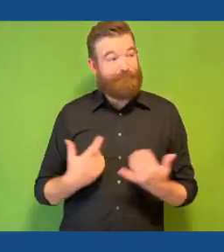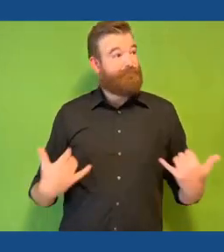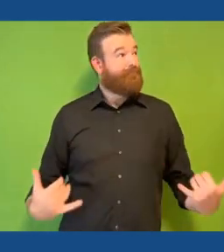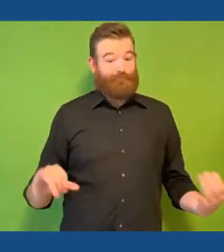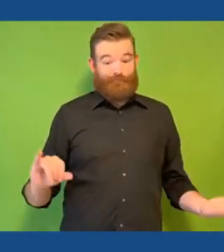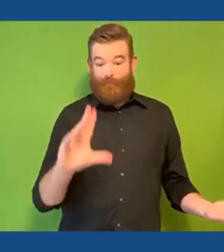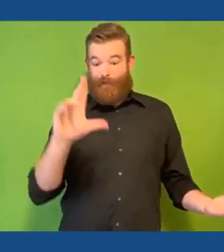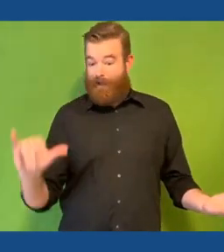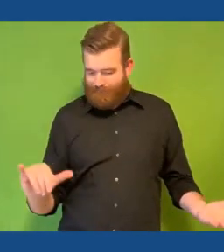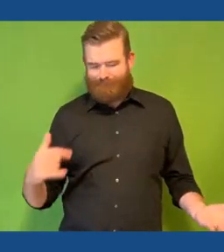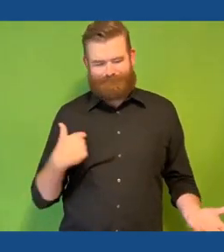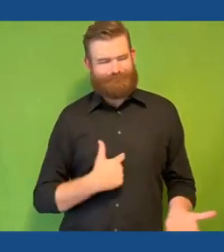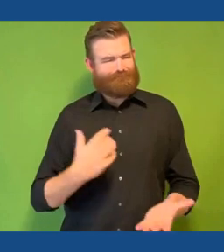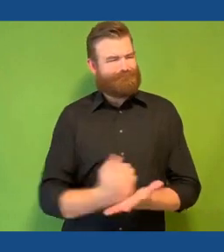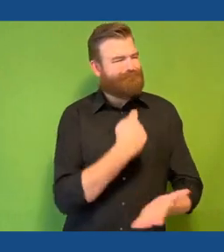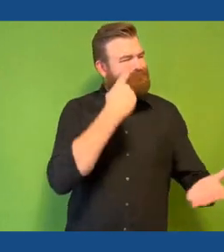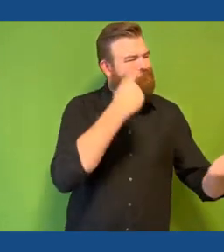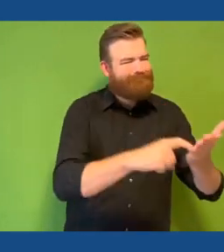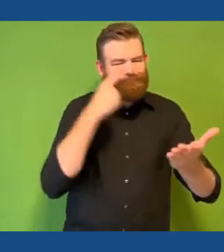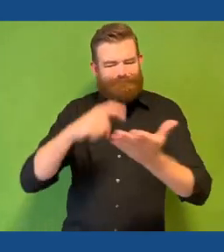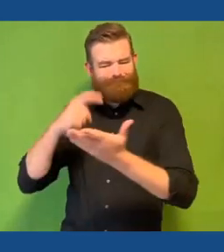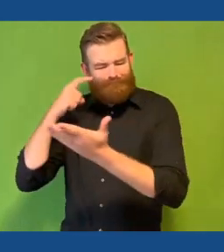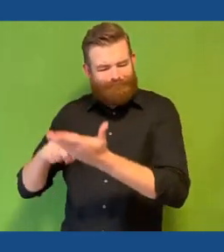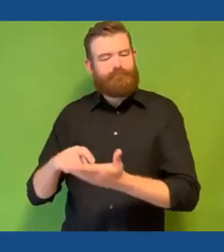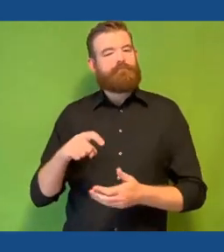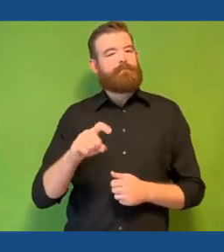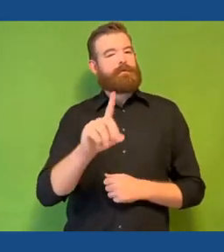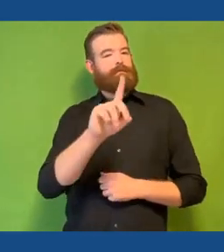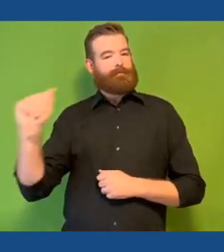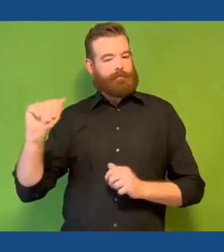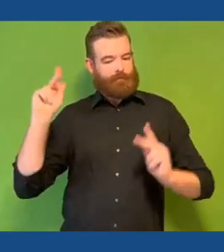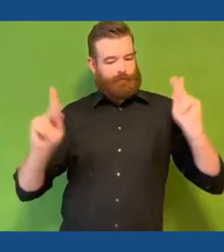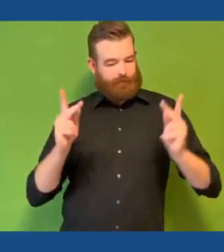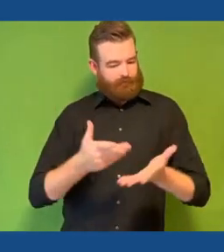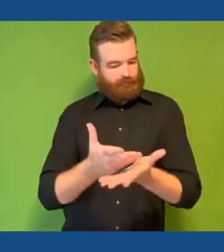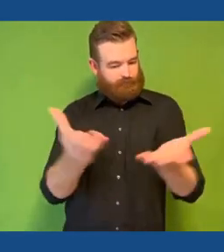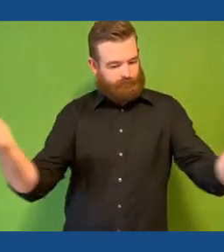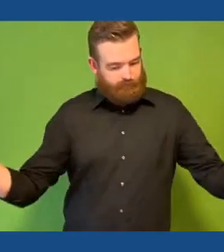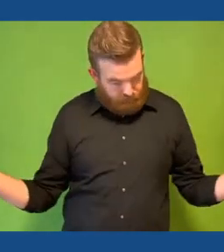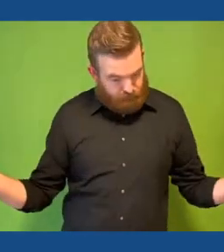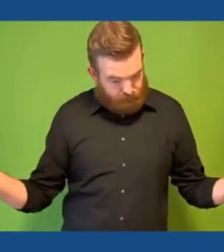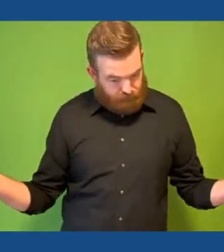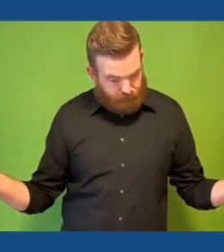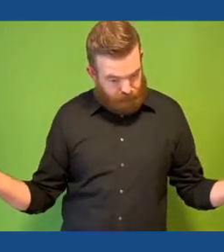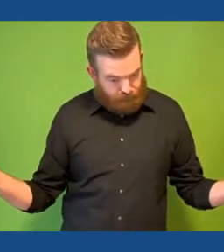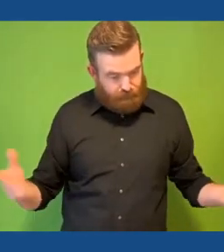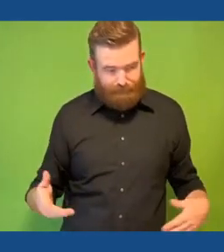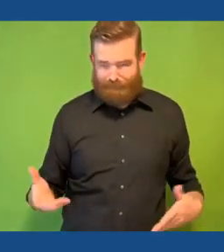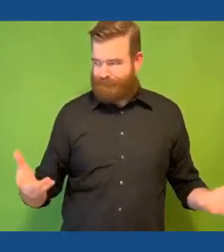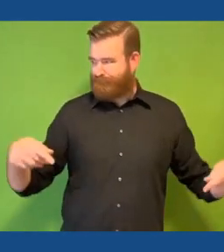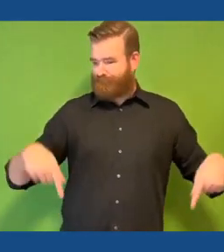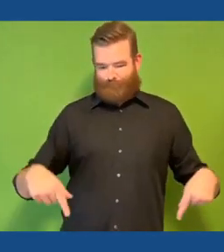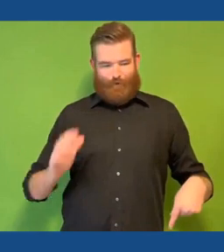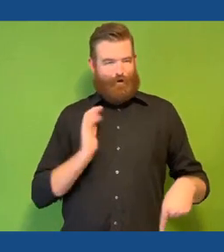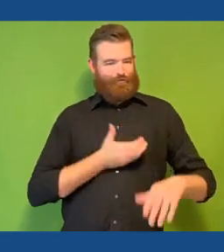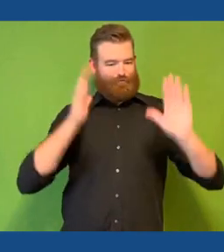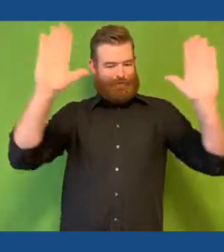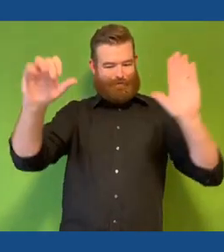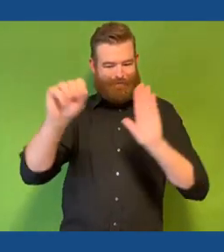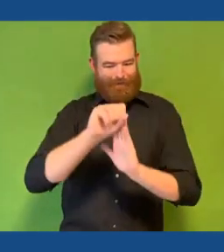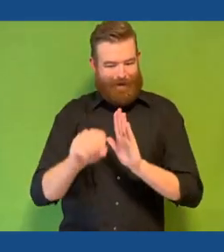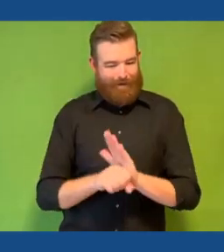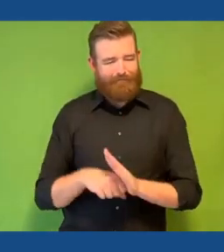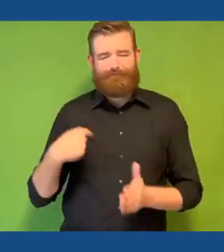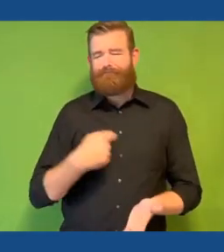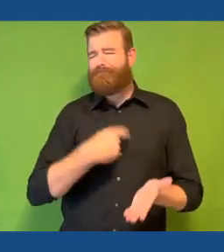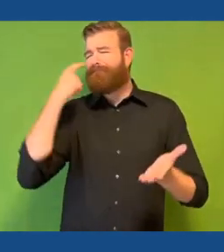This July, as we take this special opportunity to highlight the amazing individuals with disabilities in our great state, we